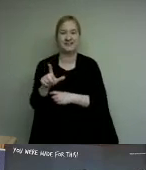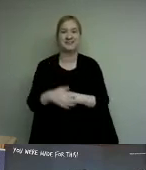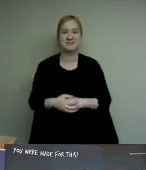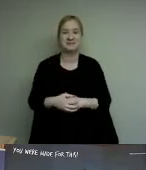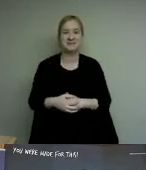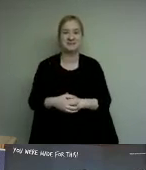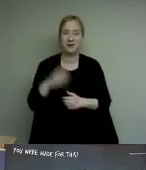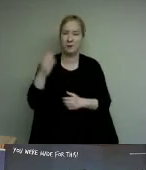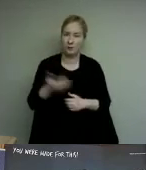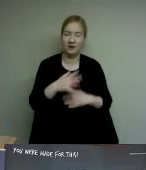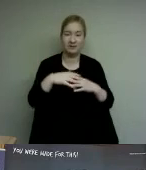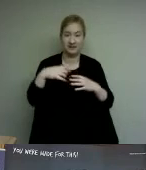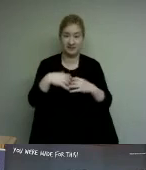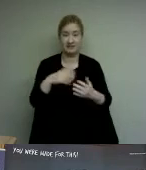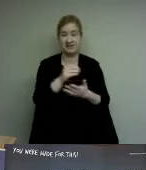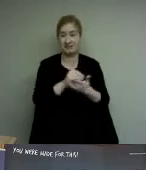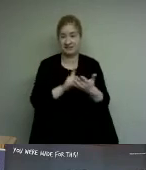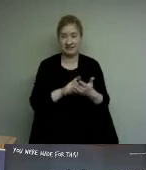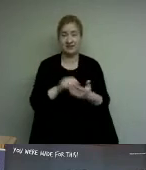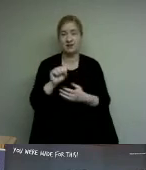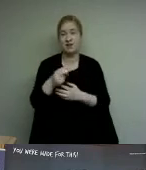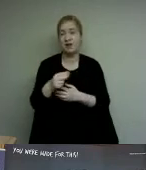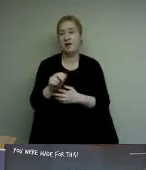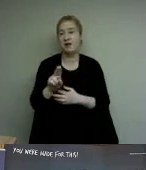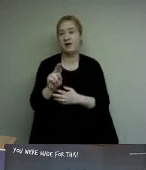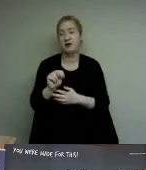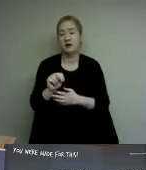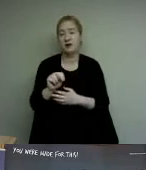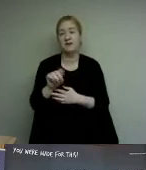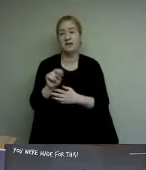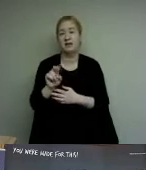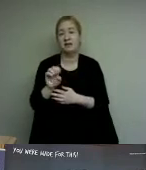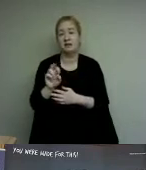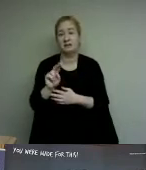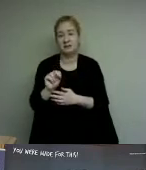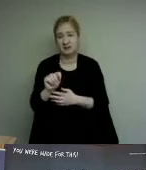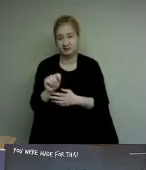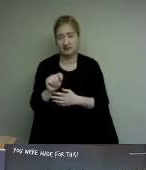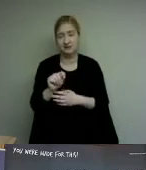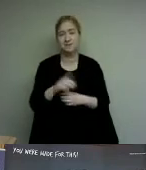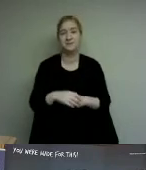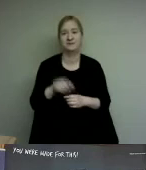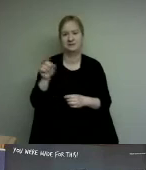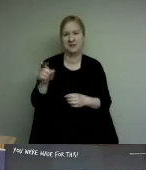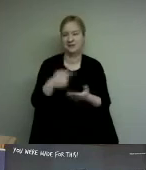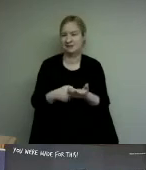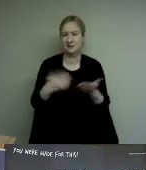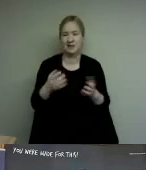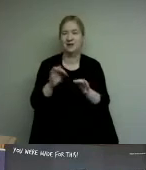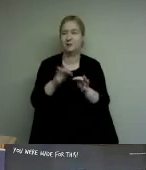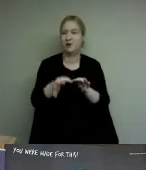indigenous designer sean vincent for next month from vincent designs and he's going to talk about procrastinate so thanks